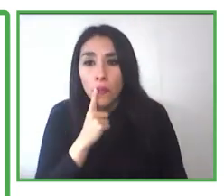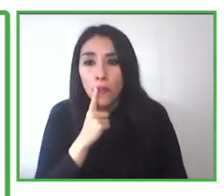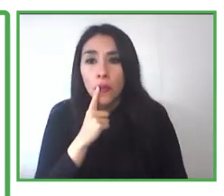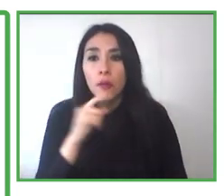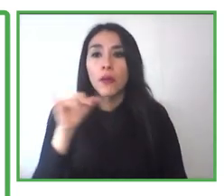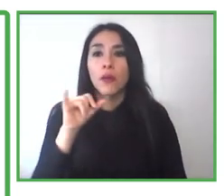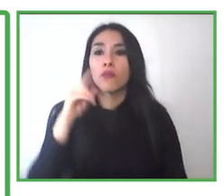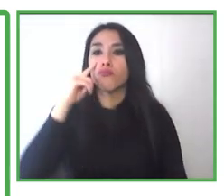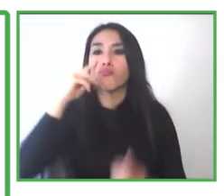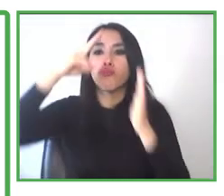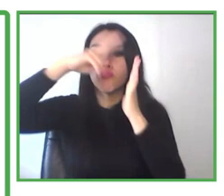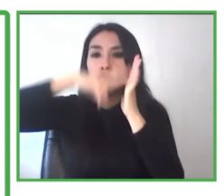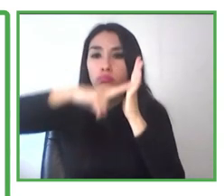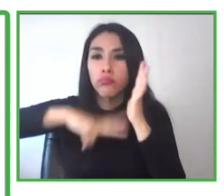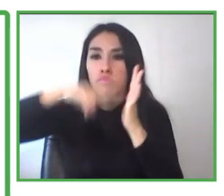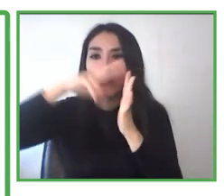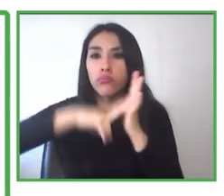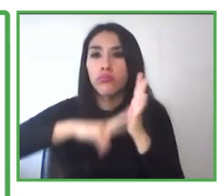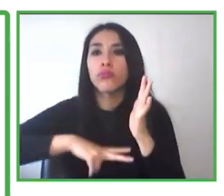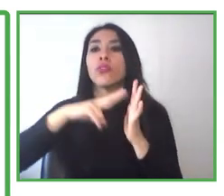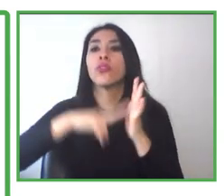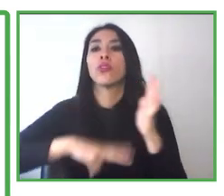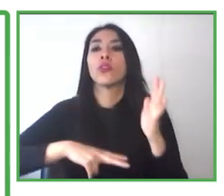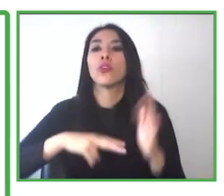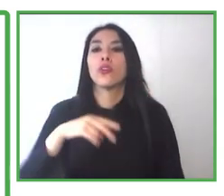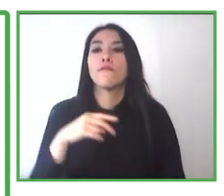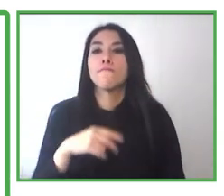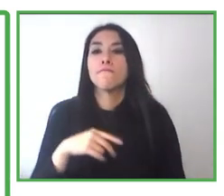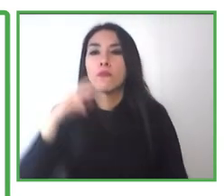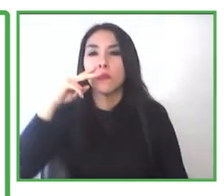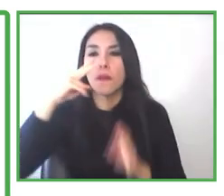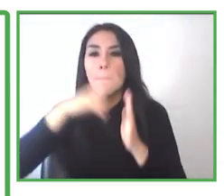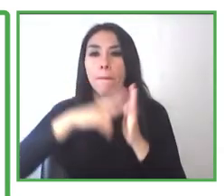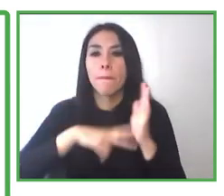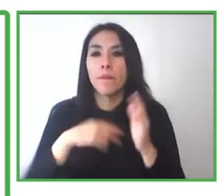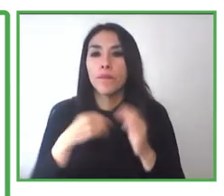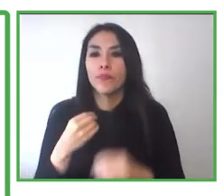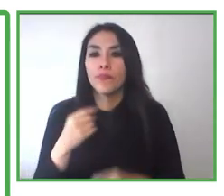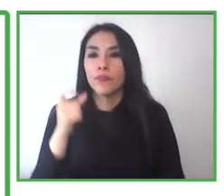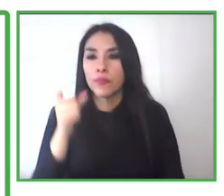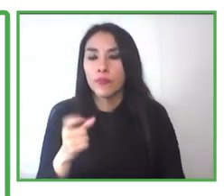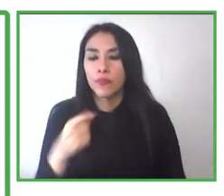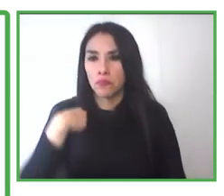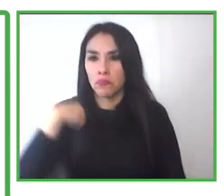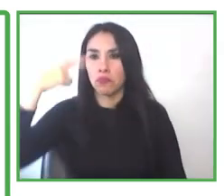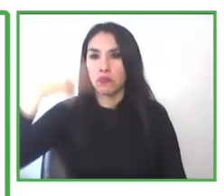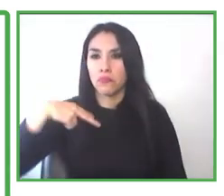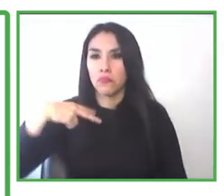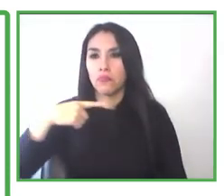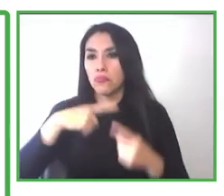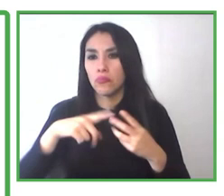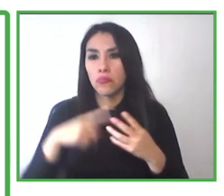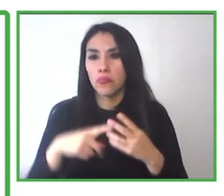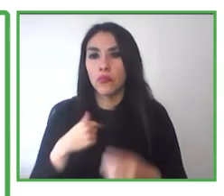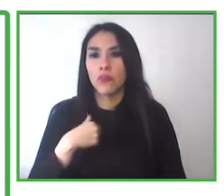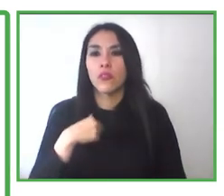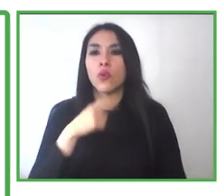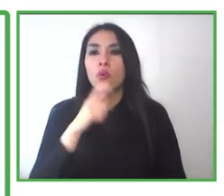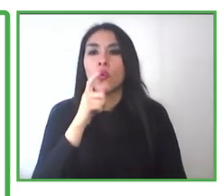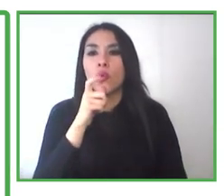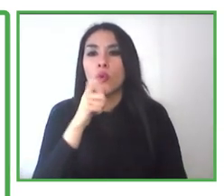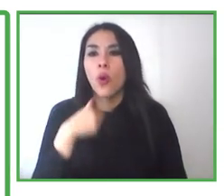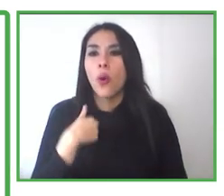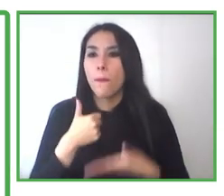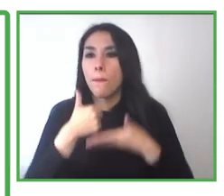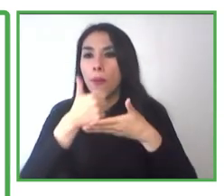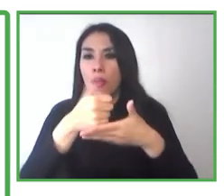different programs that we have developed. Also work with easy